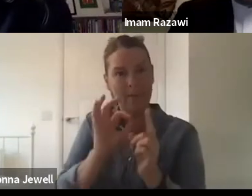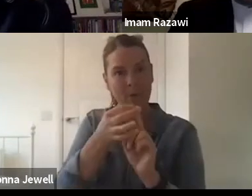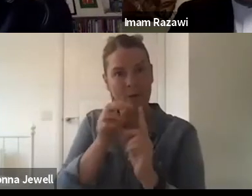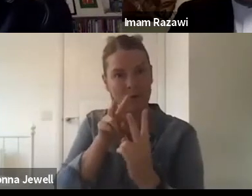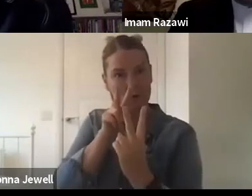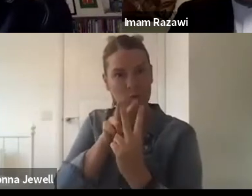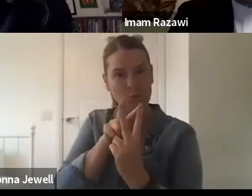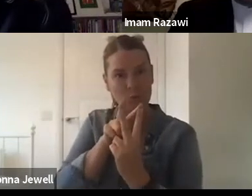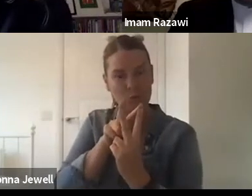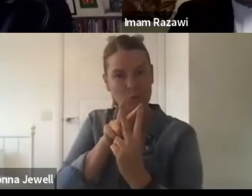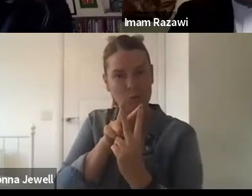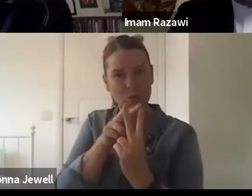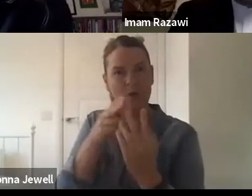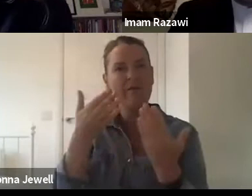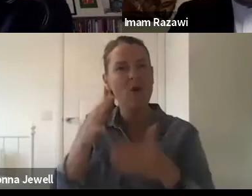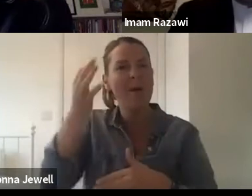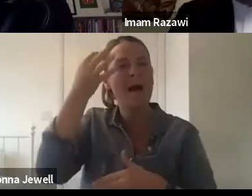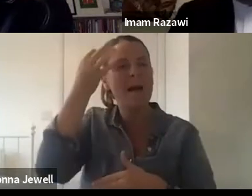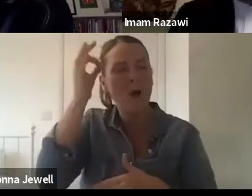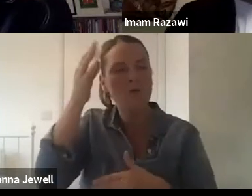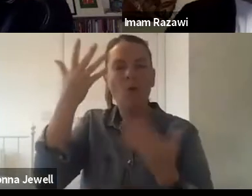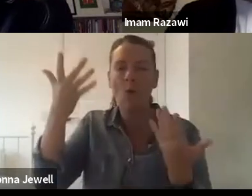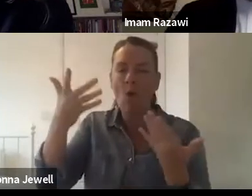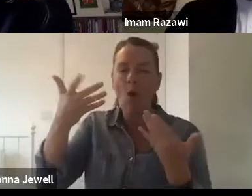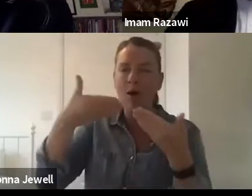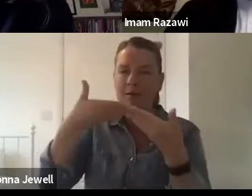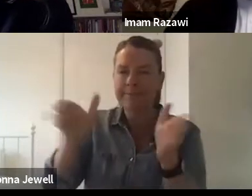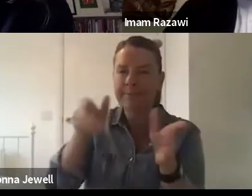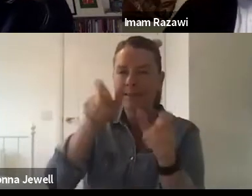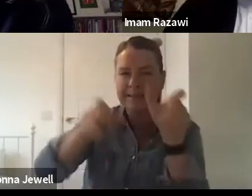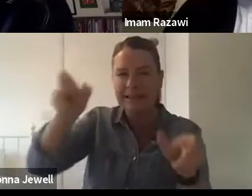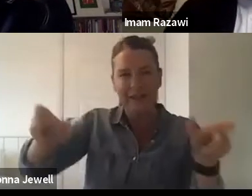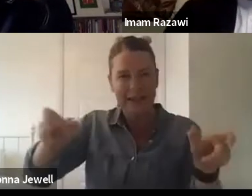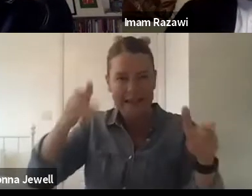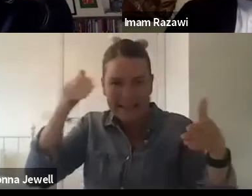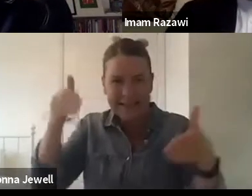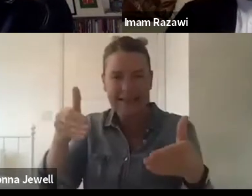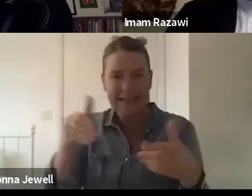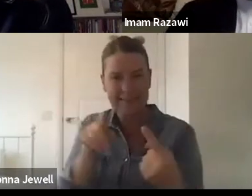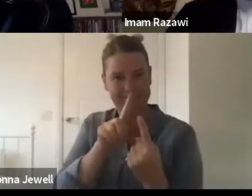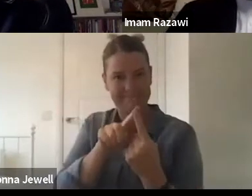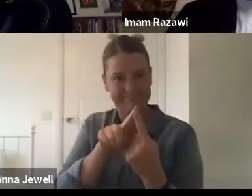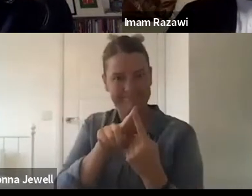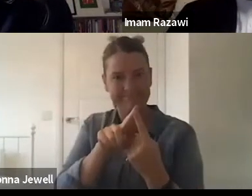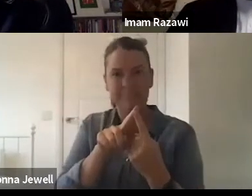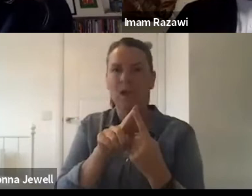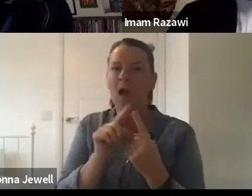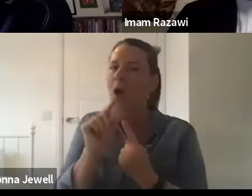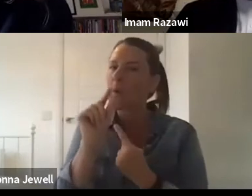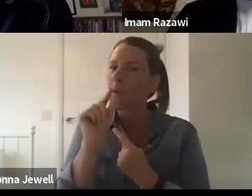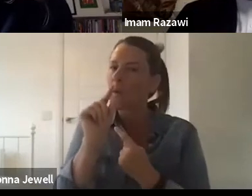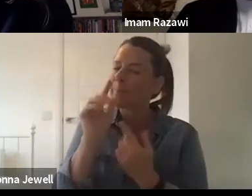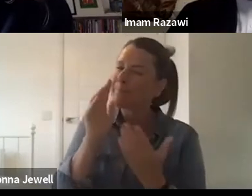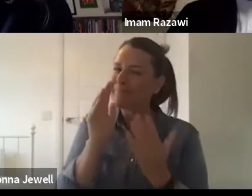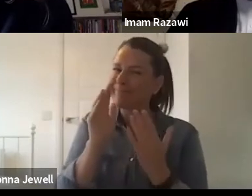a council and civic perspective. Um, the first is, and this is in slight contrast to what, um,